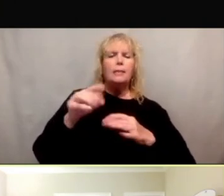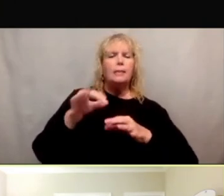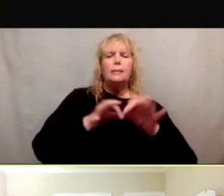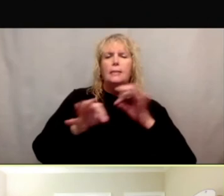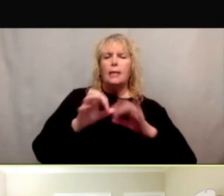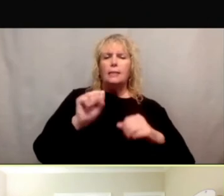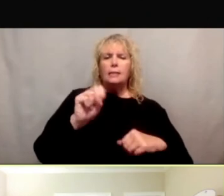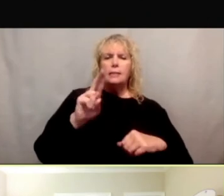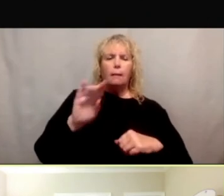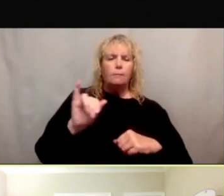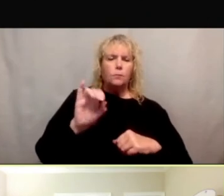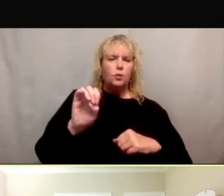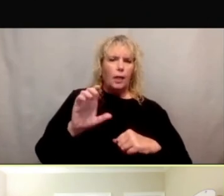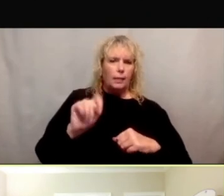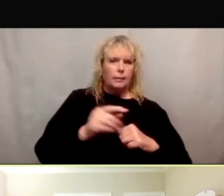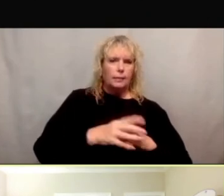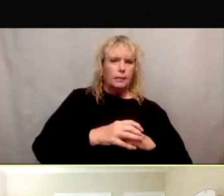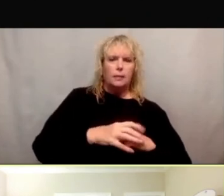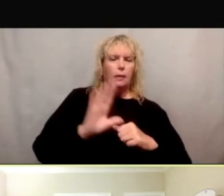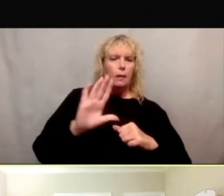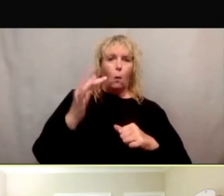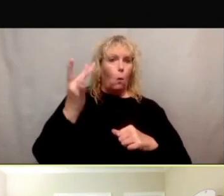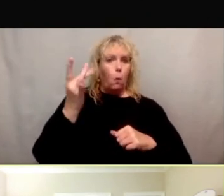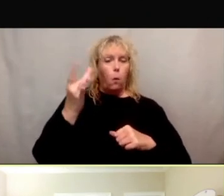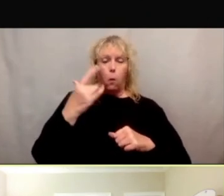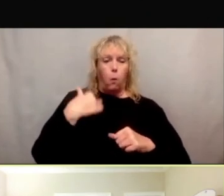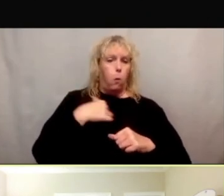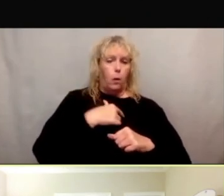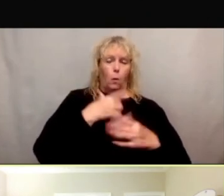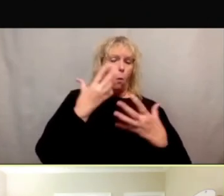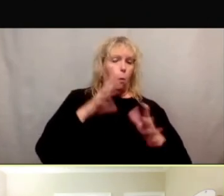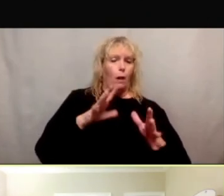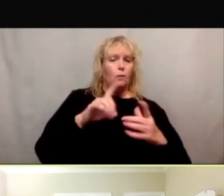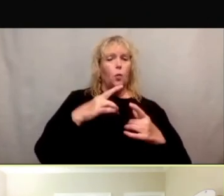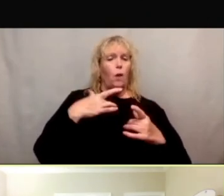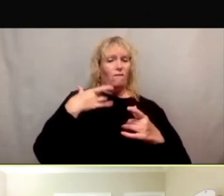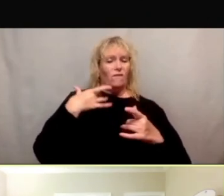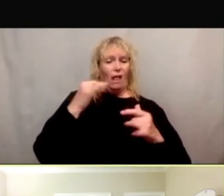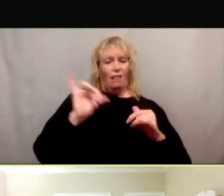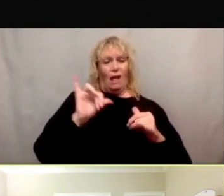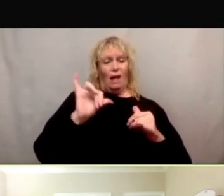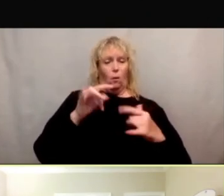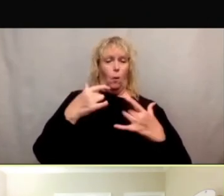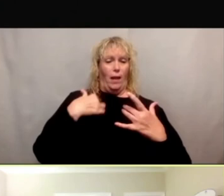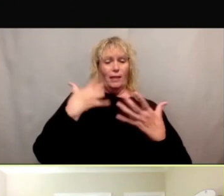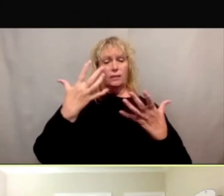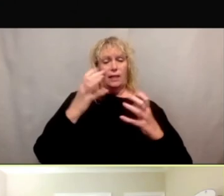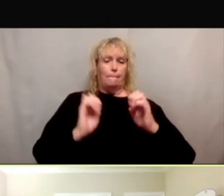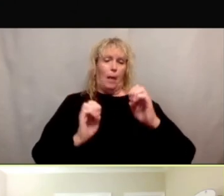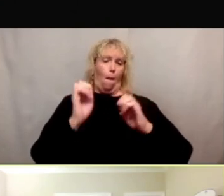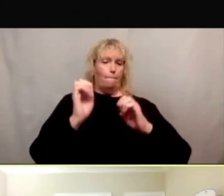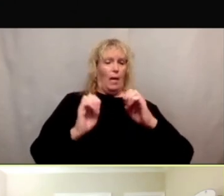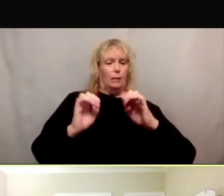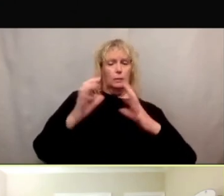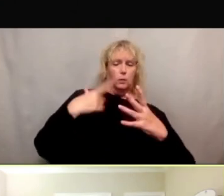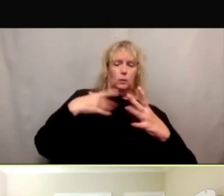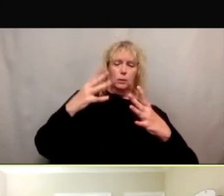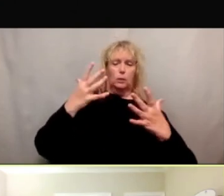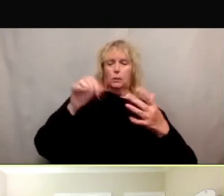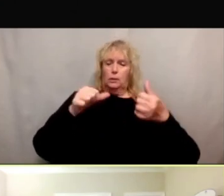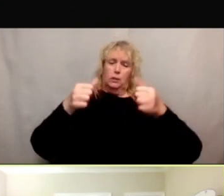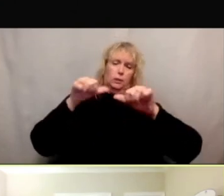because we don't want to think about experimenting on right, they are participating in a process.